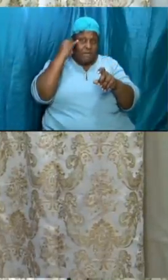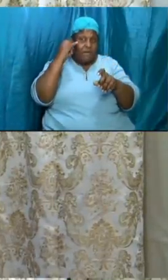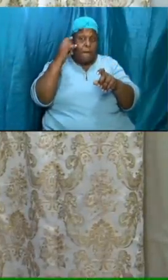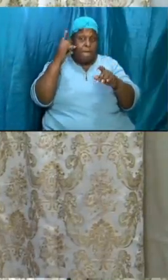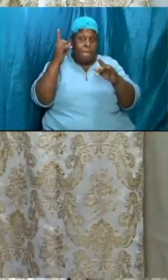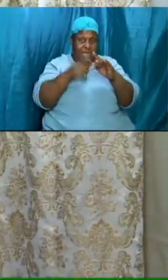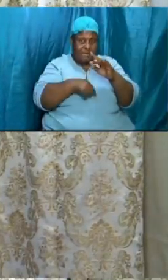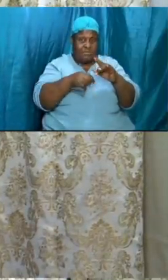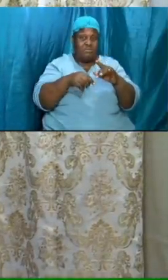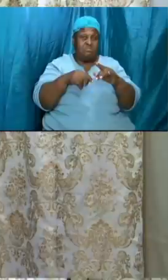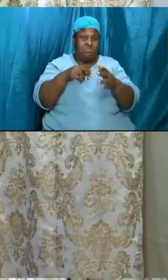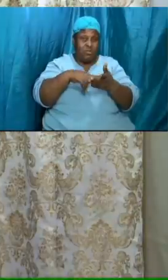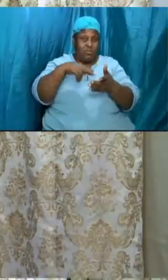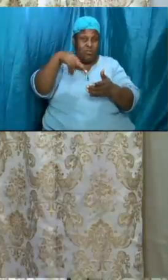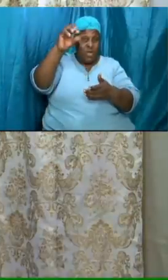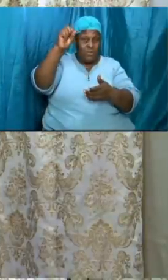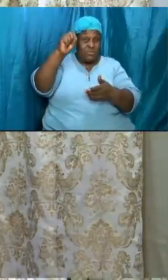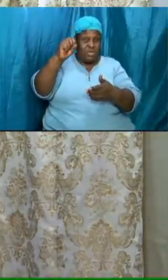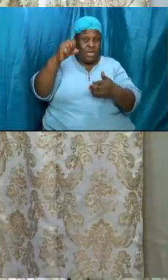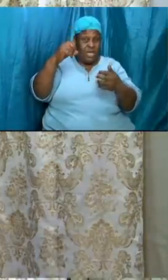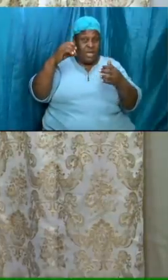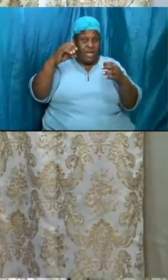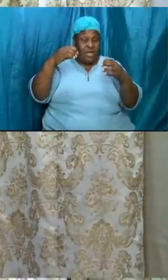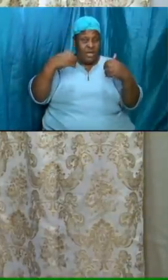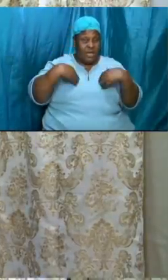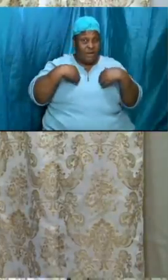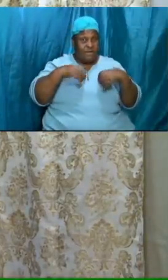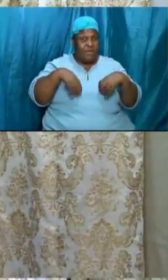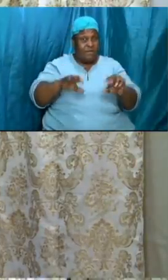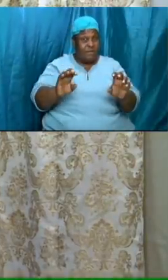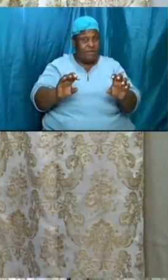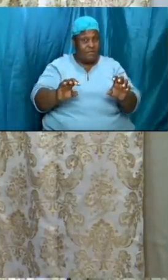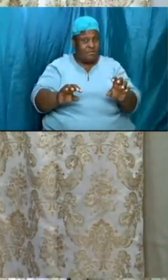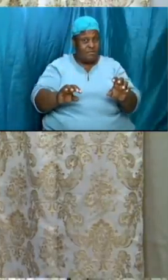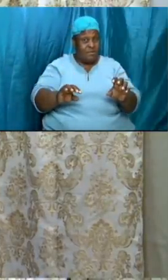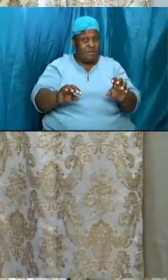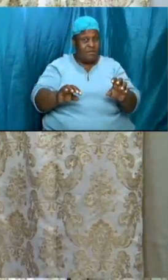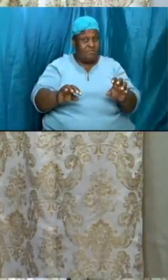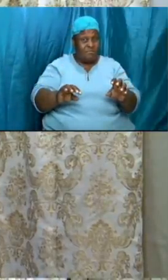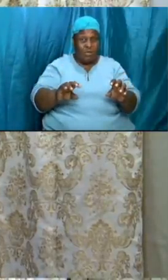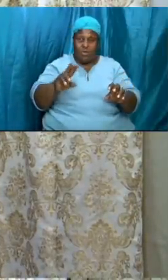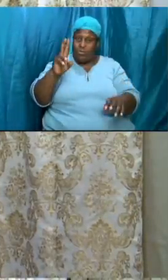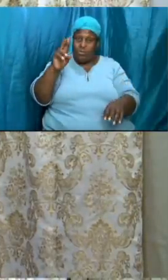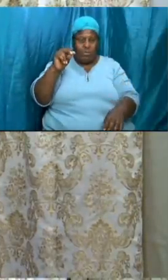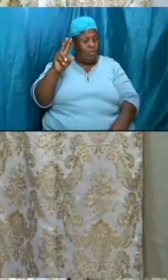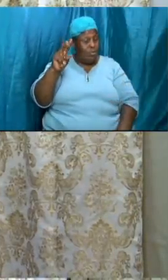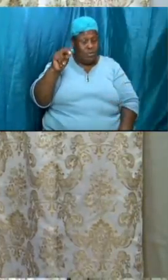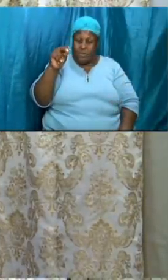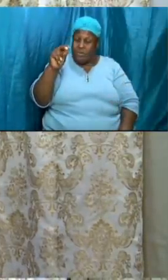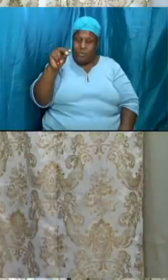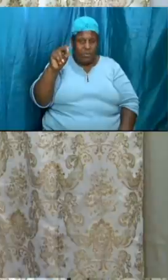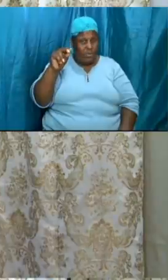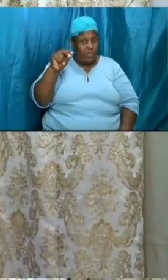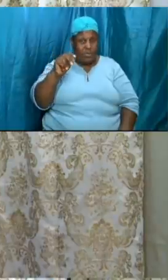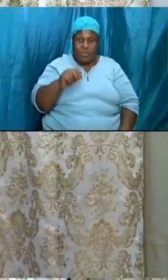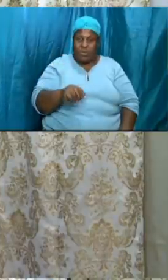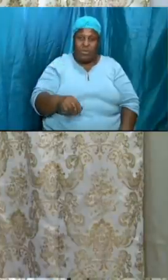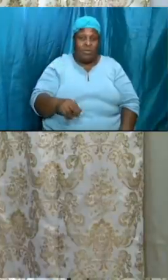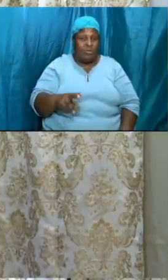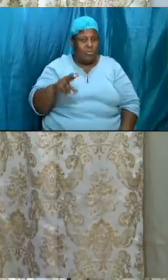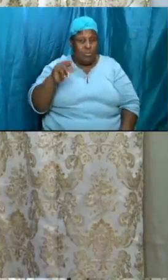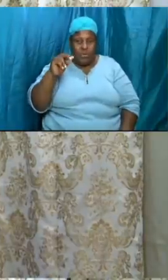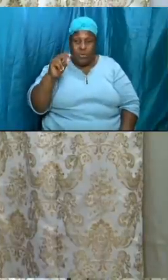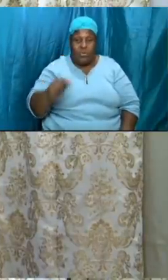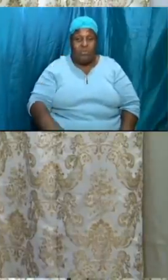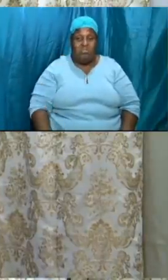don't let anybody fool you that you will have a chance after the rapture i know that there are different